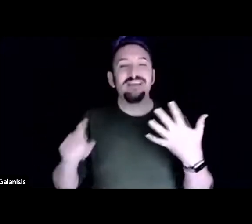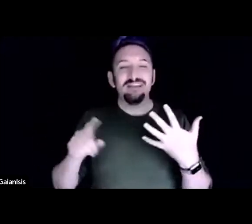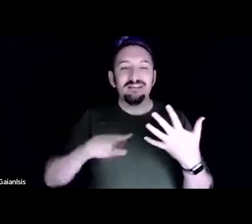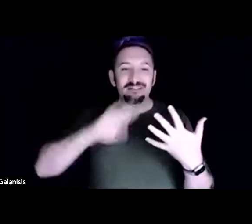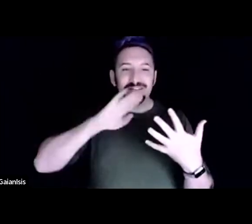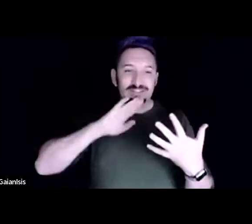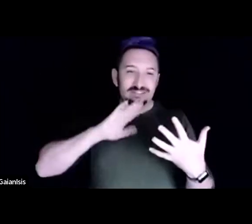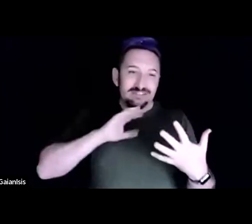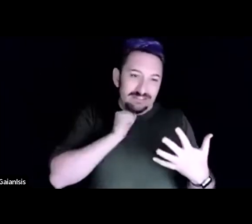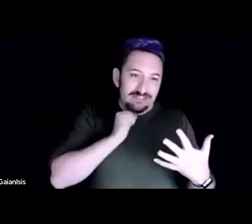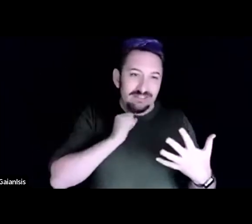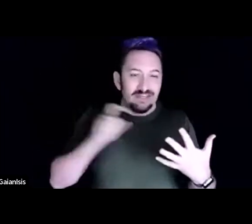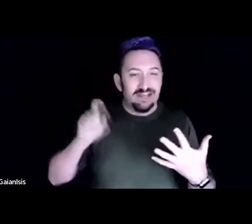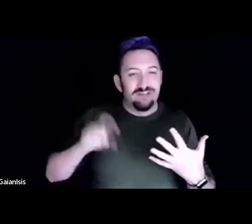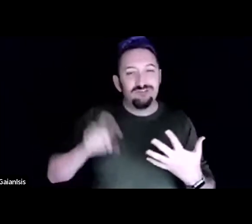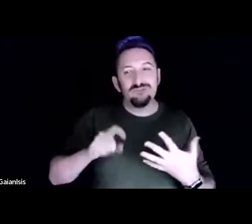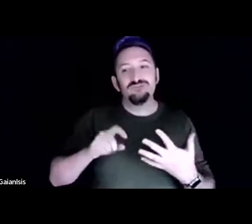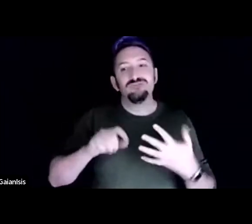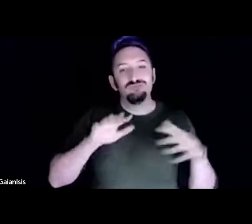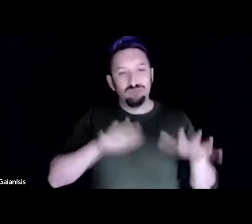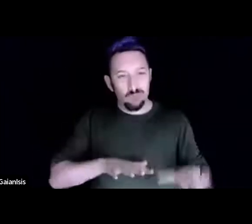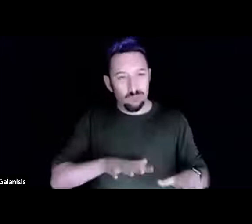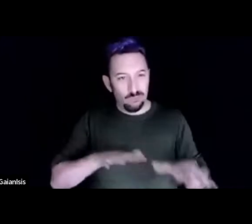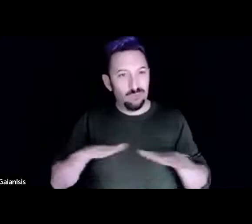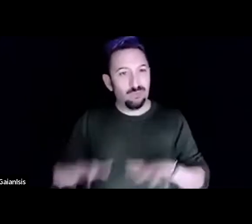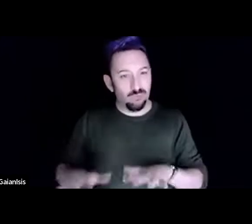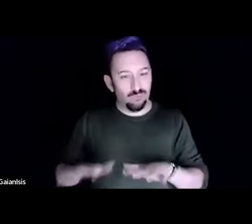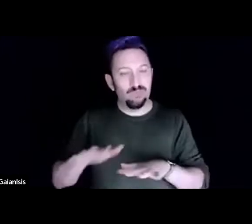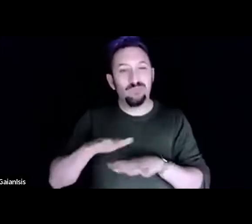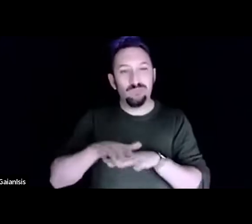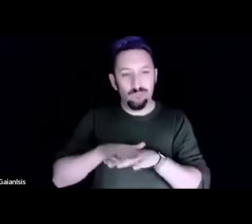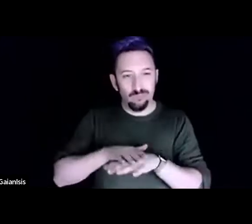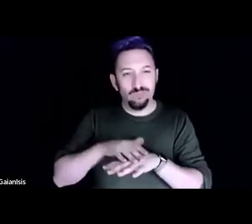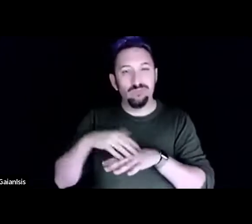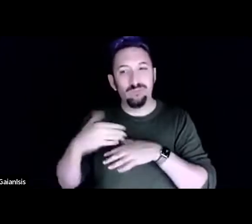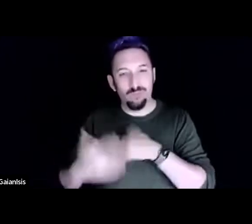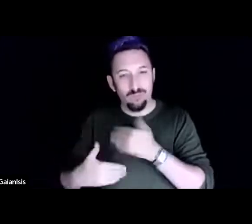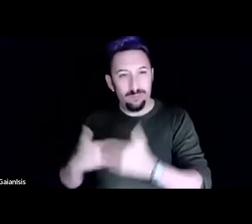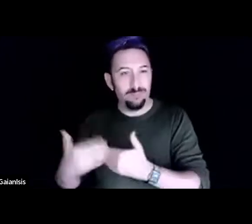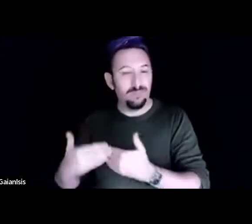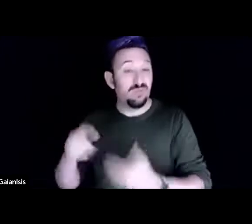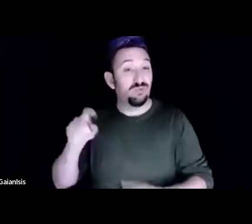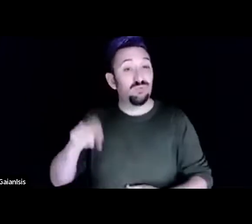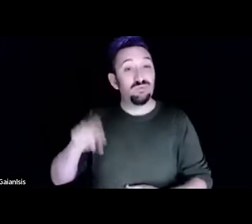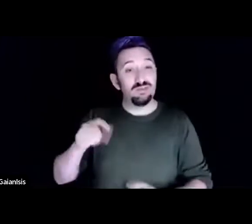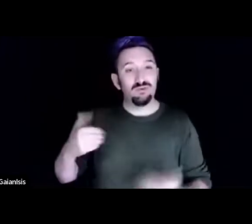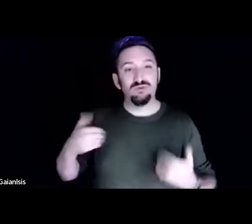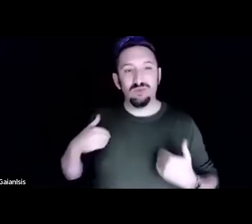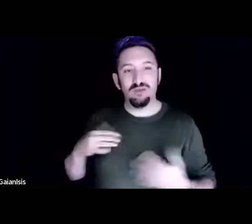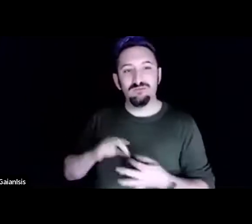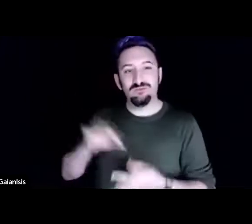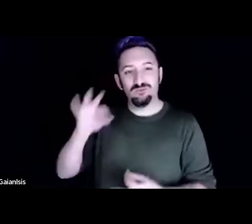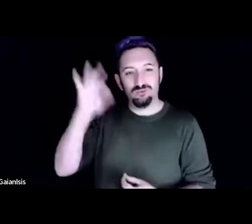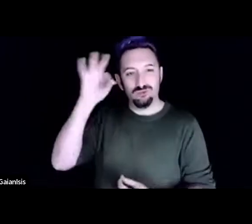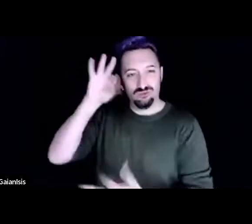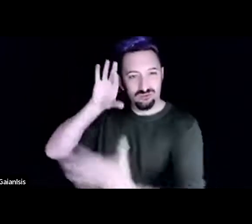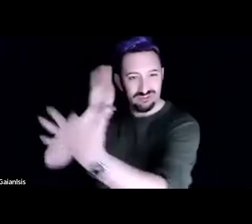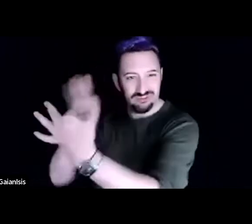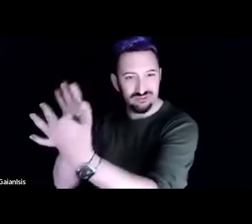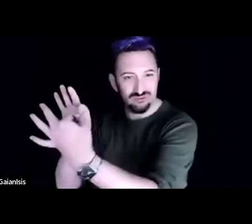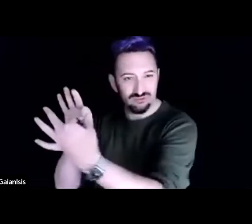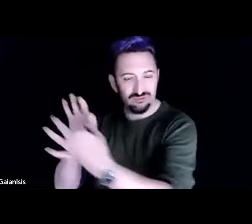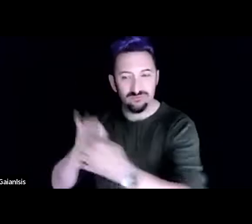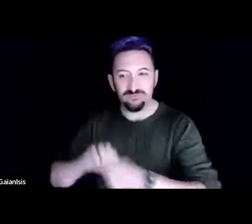our spirits and how we need to have that connection to our culture. And so we have hosted